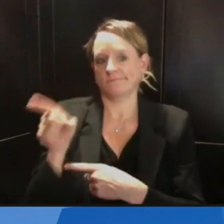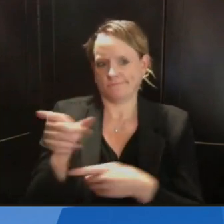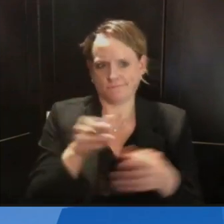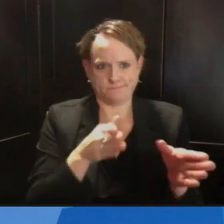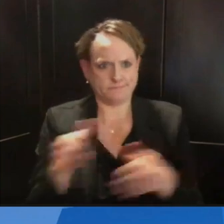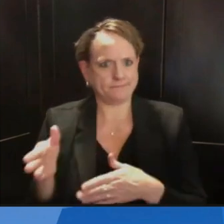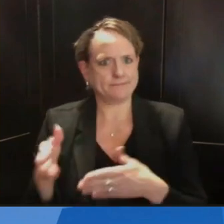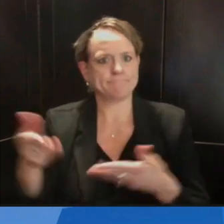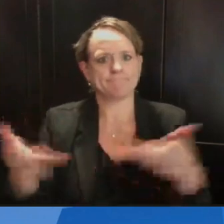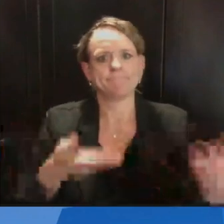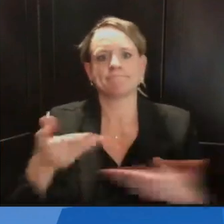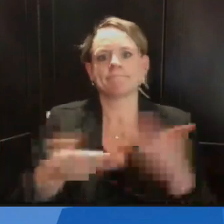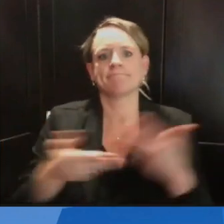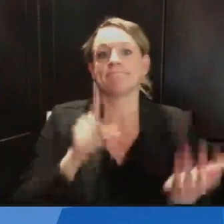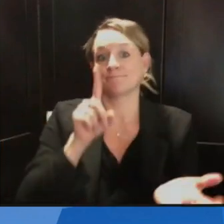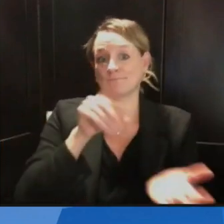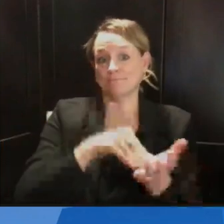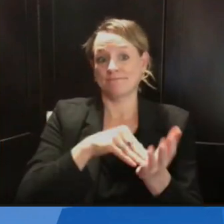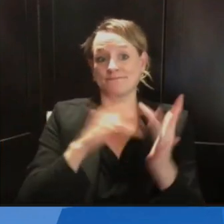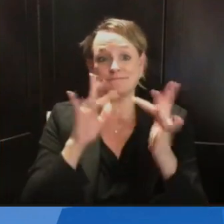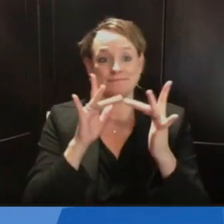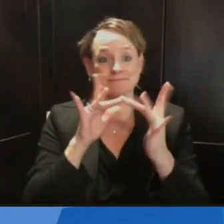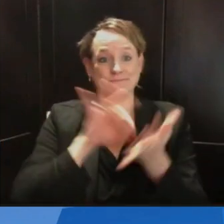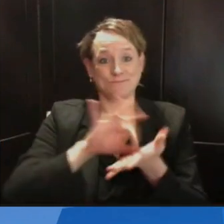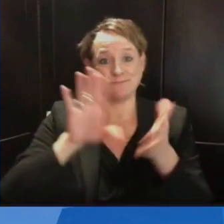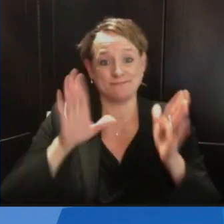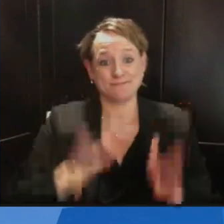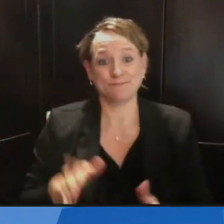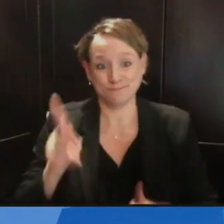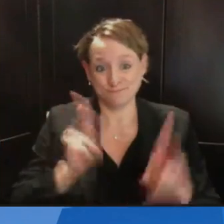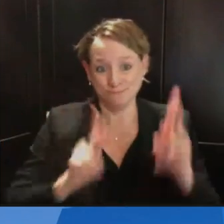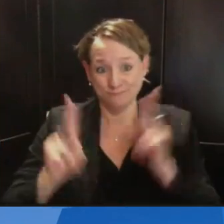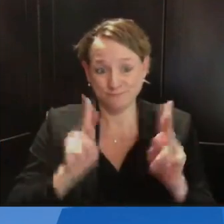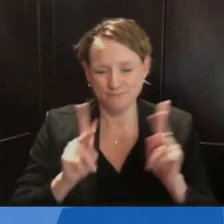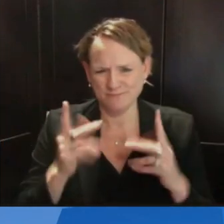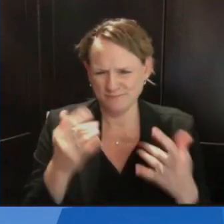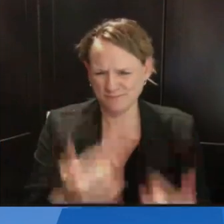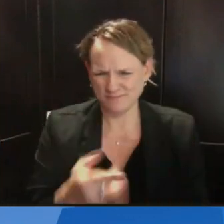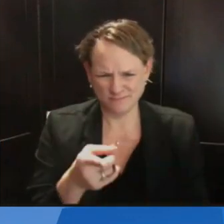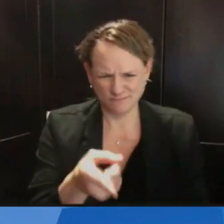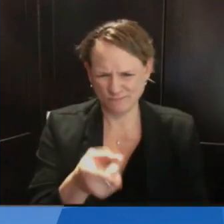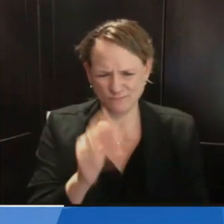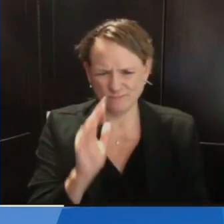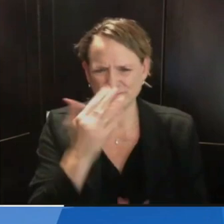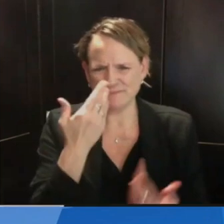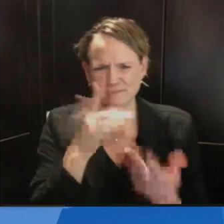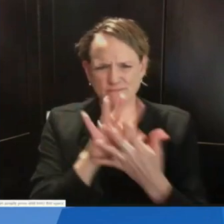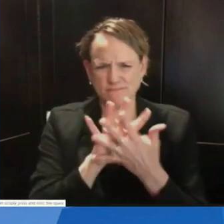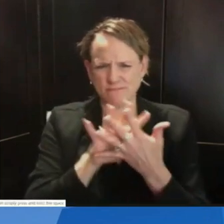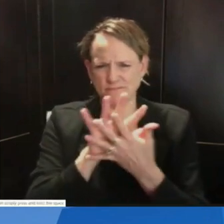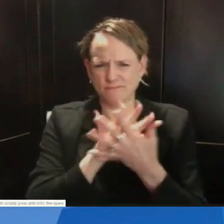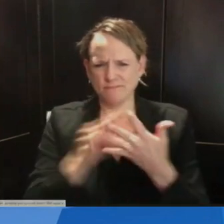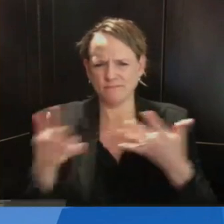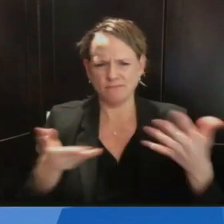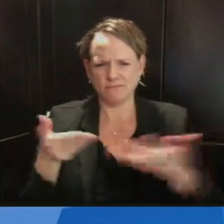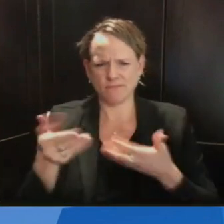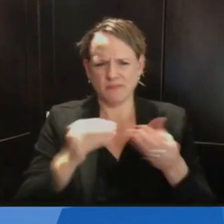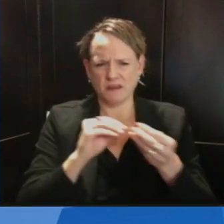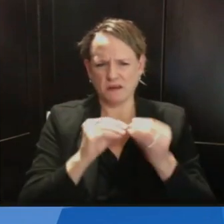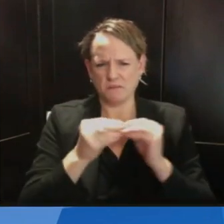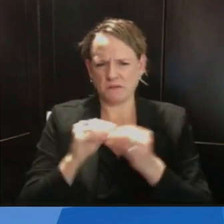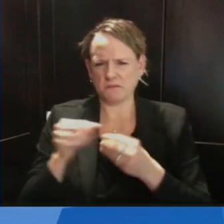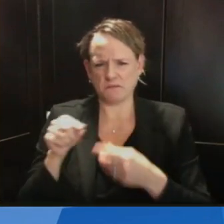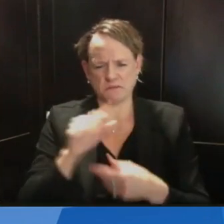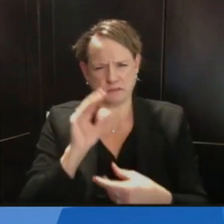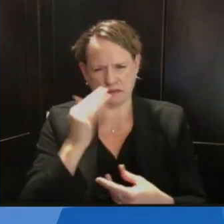It's never been exactly clear what happened. We did not seem to achieve that goal. And I'm wondering if you can lay out the